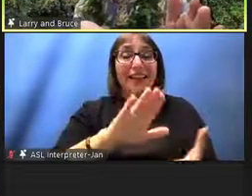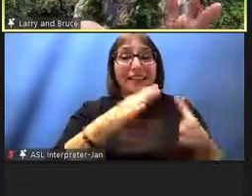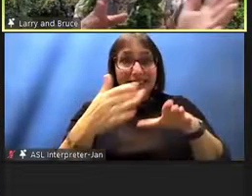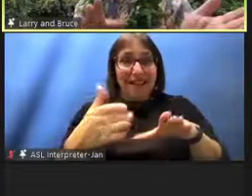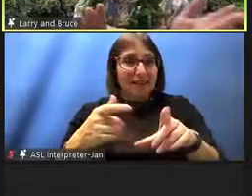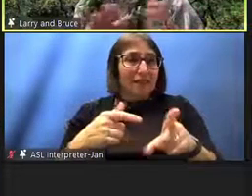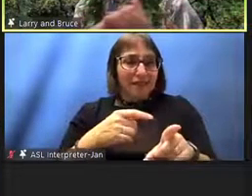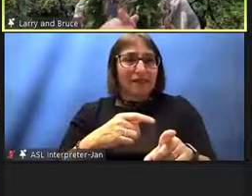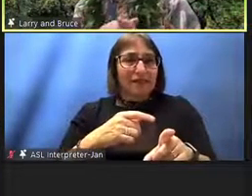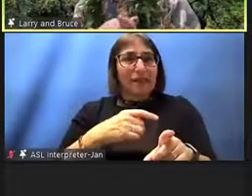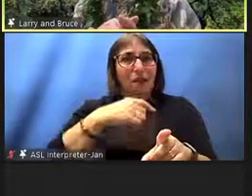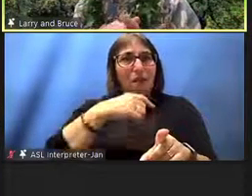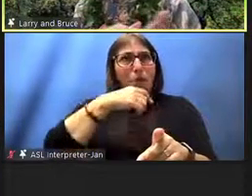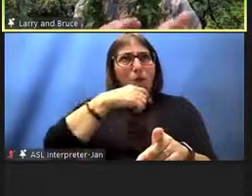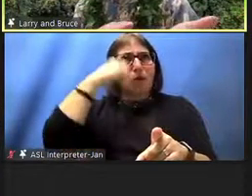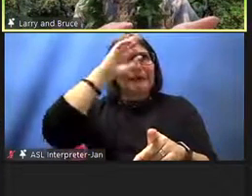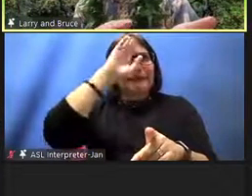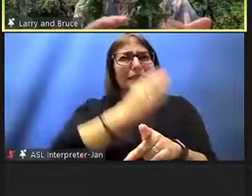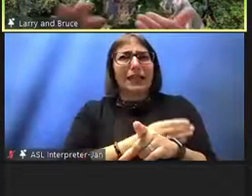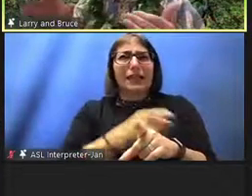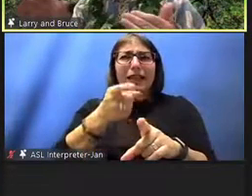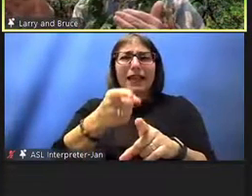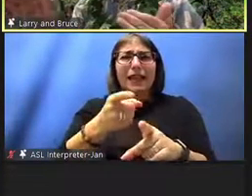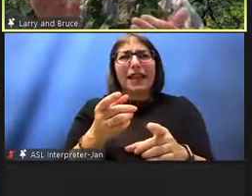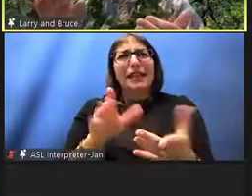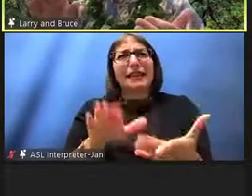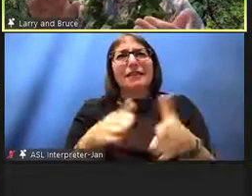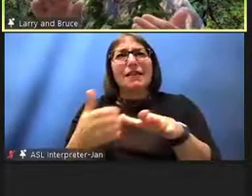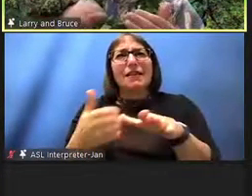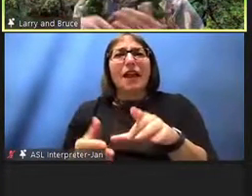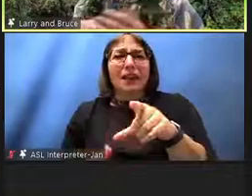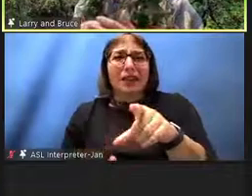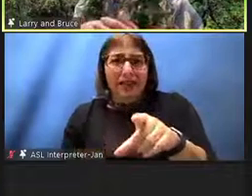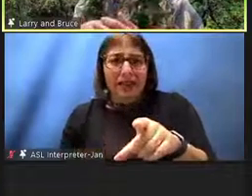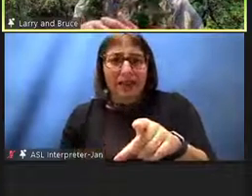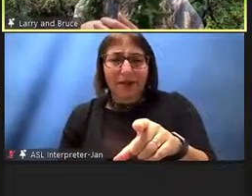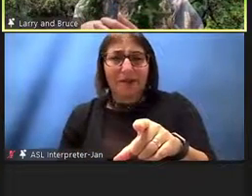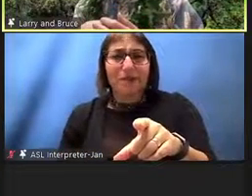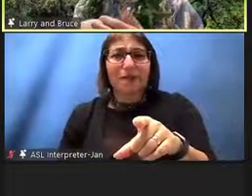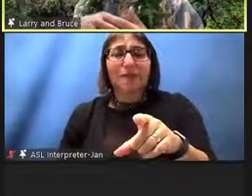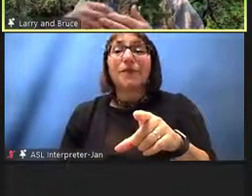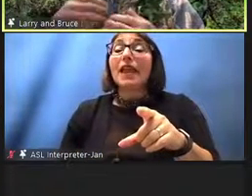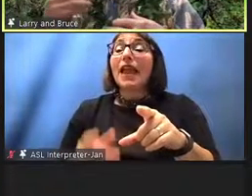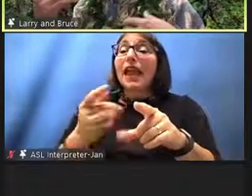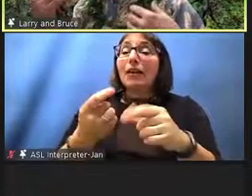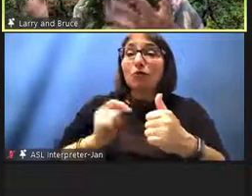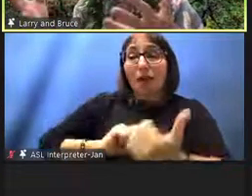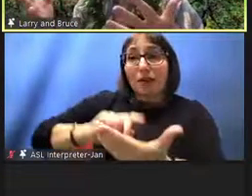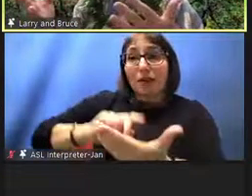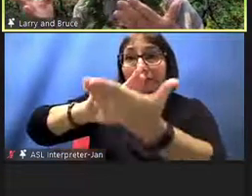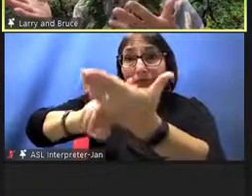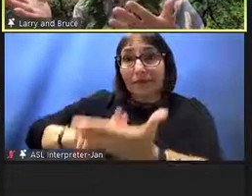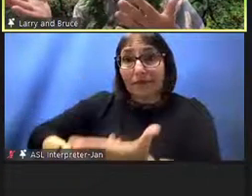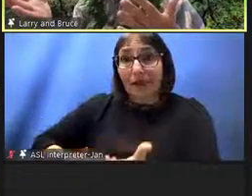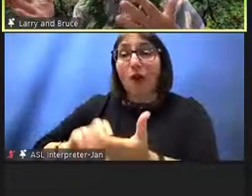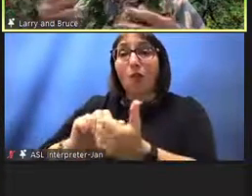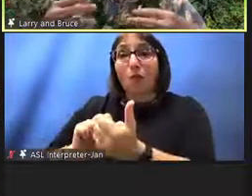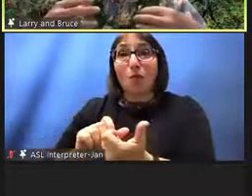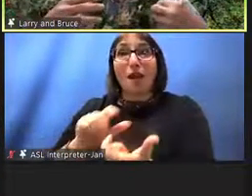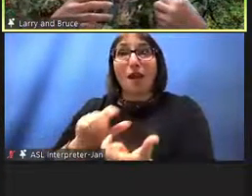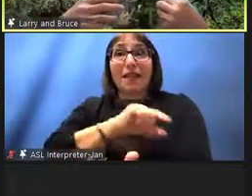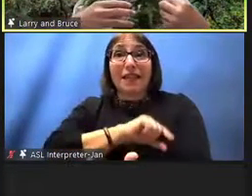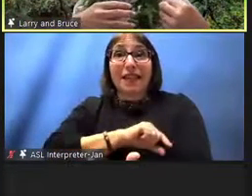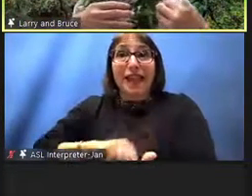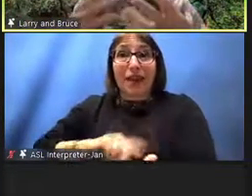died when he he pursued uh treaty with the king of uh britain king george at the